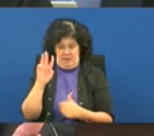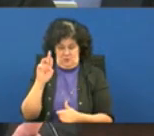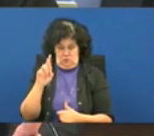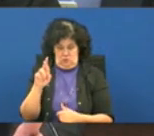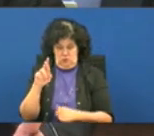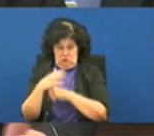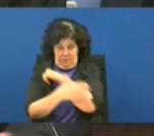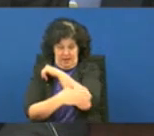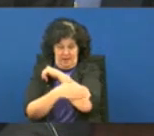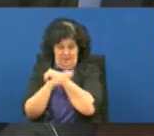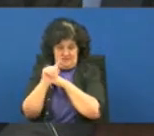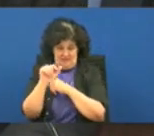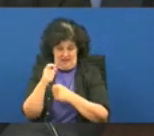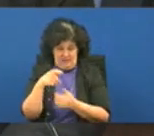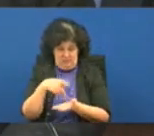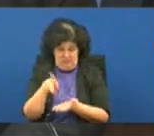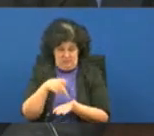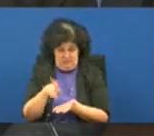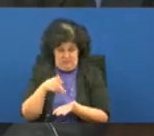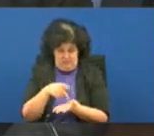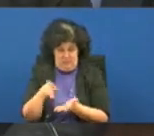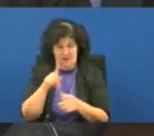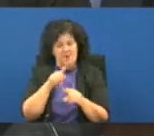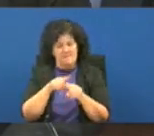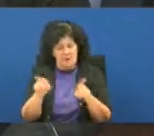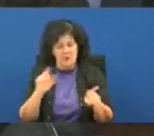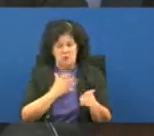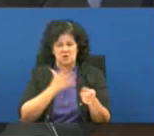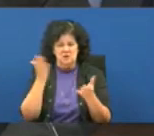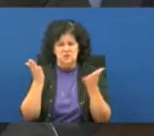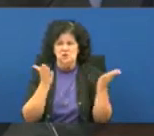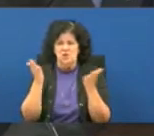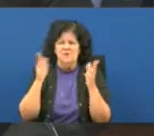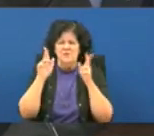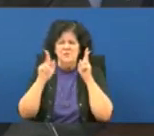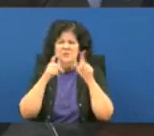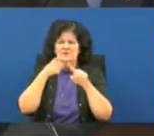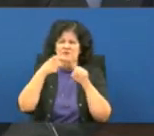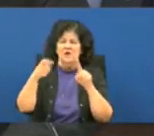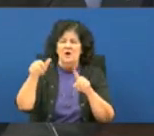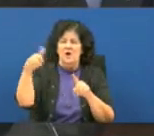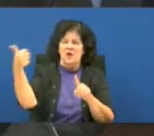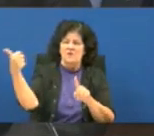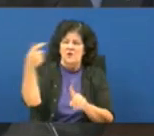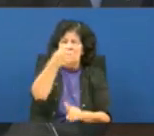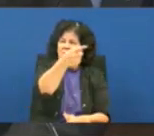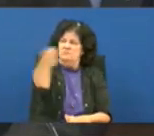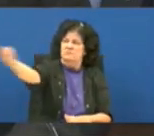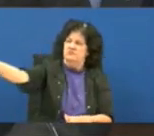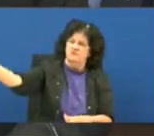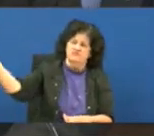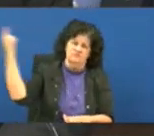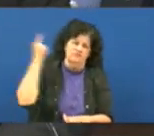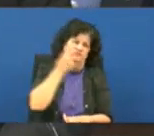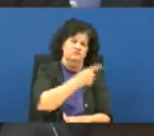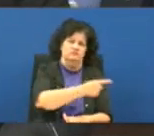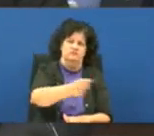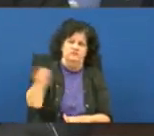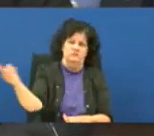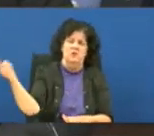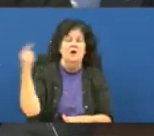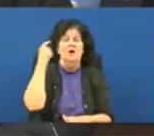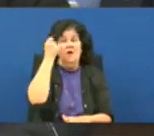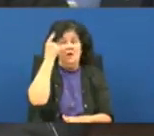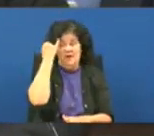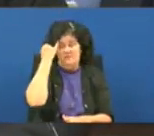thing that we are bringing people from purpose bringing people from outside of east baton rouge parish i get